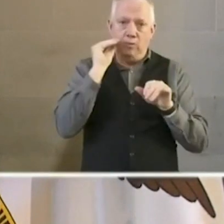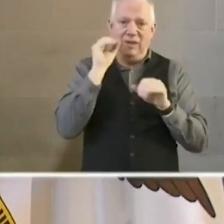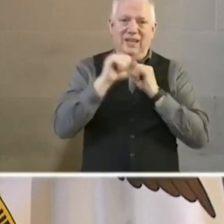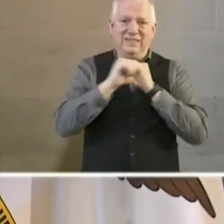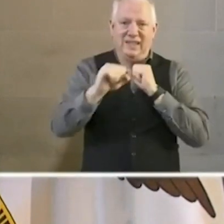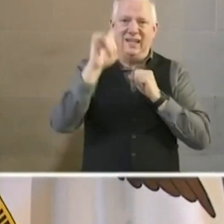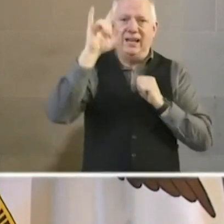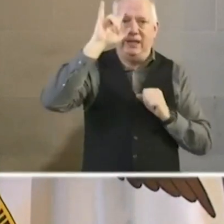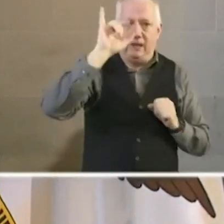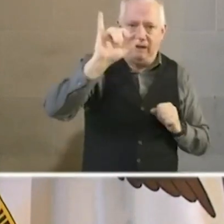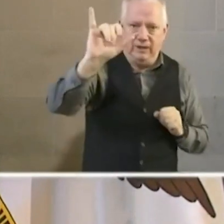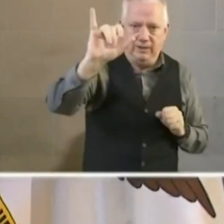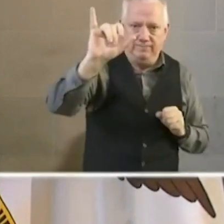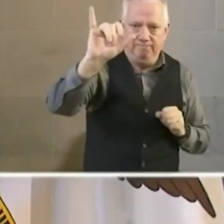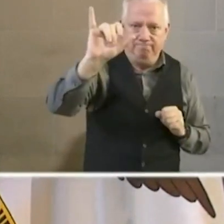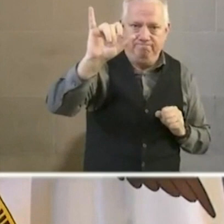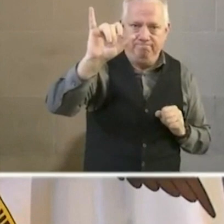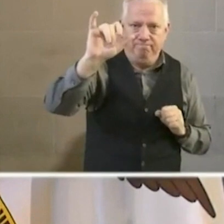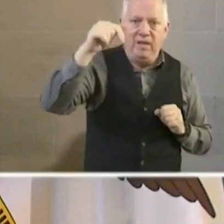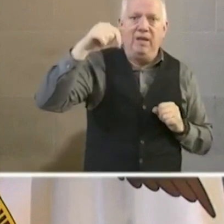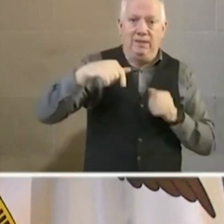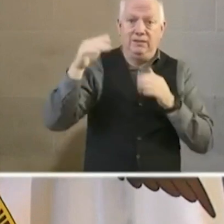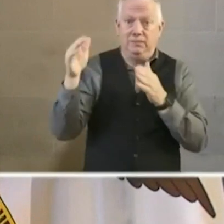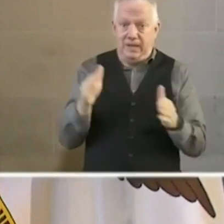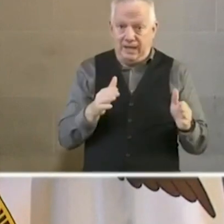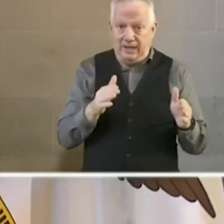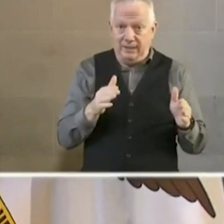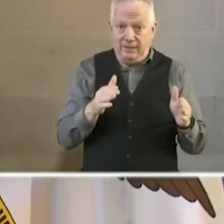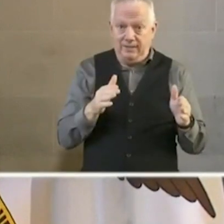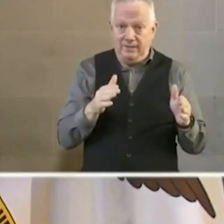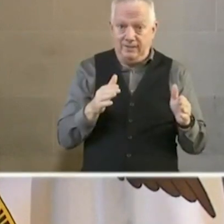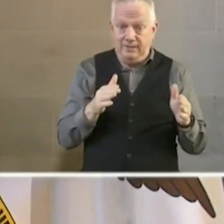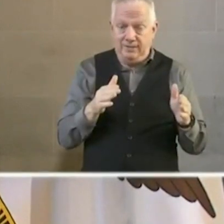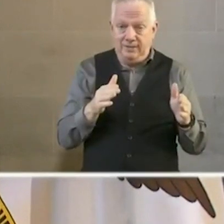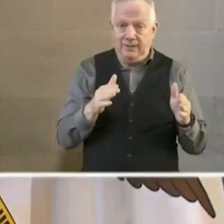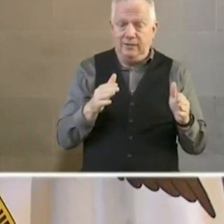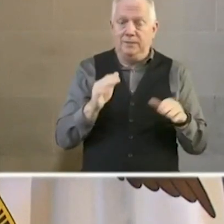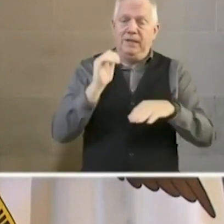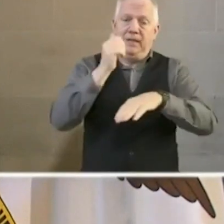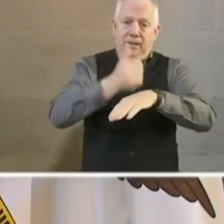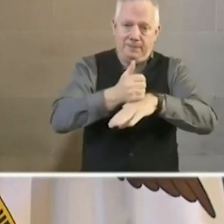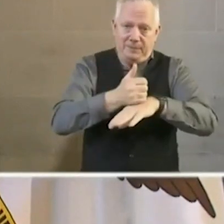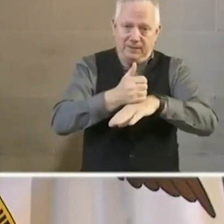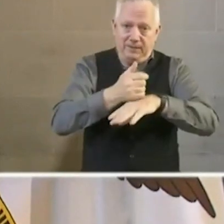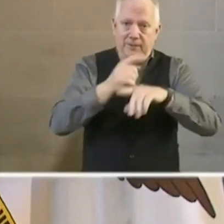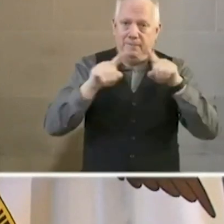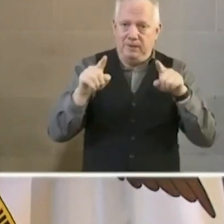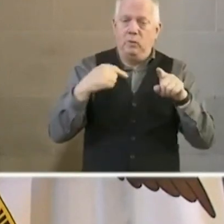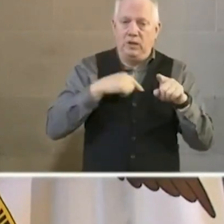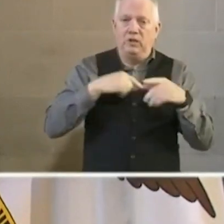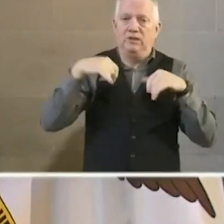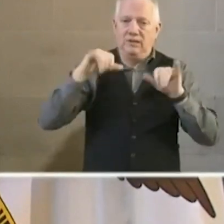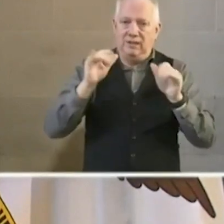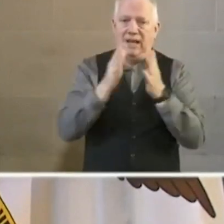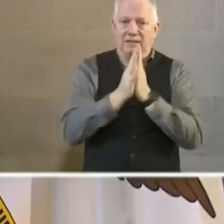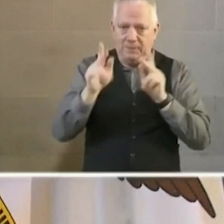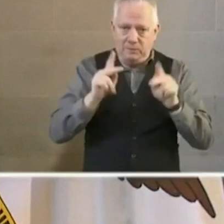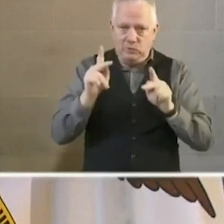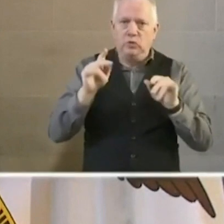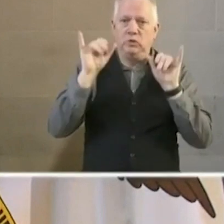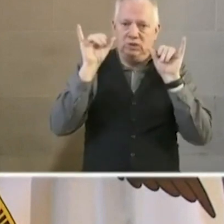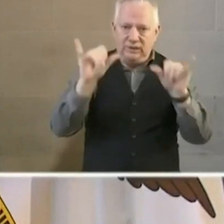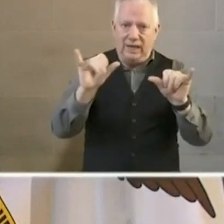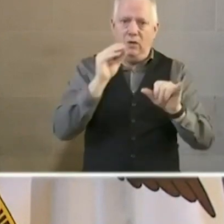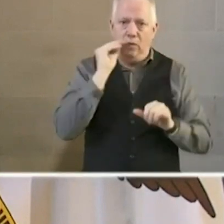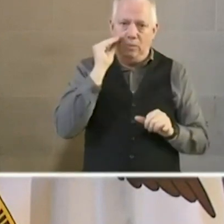indefinitely. So this plan is being implemented, but we are still asking people to